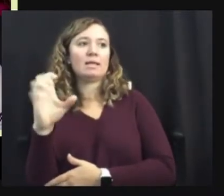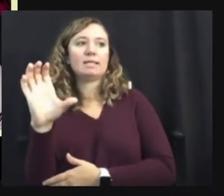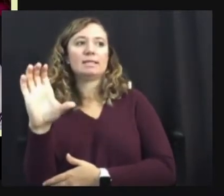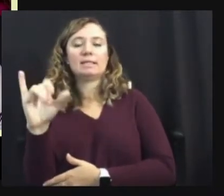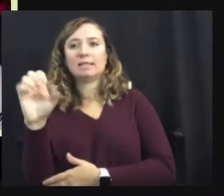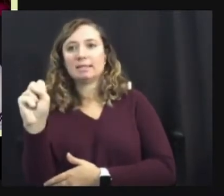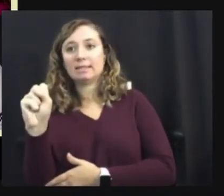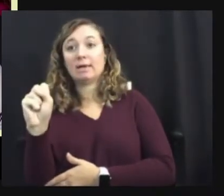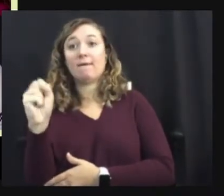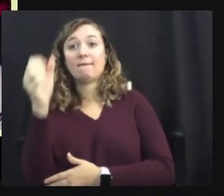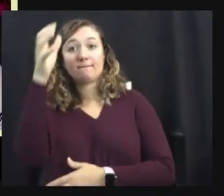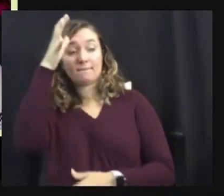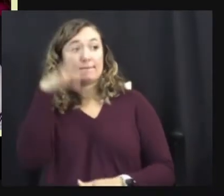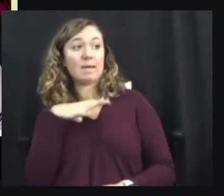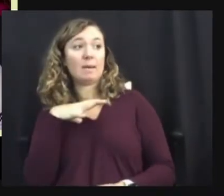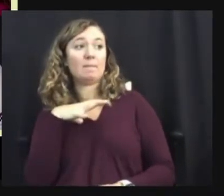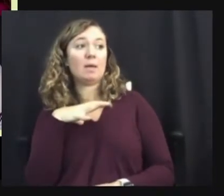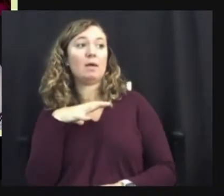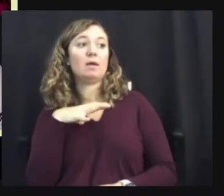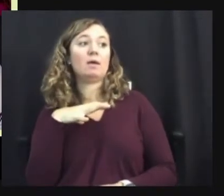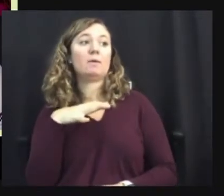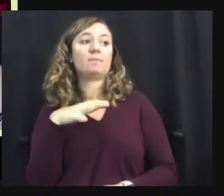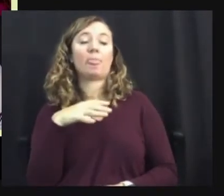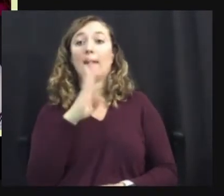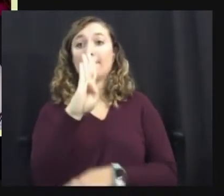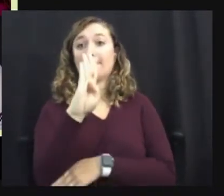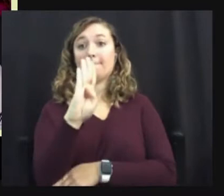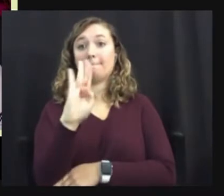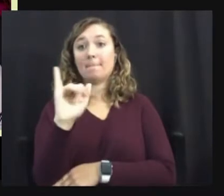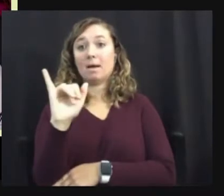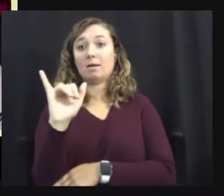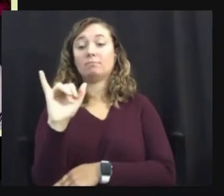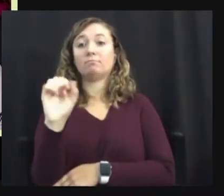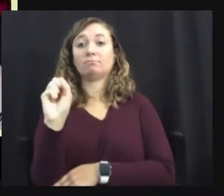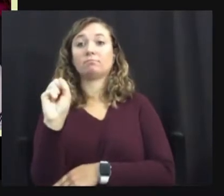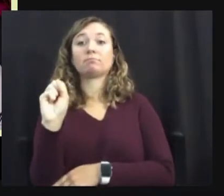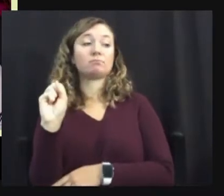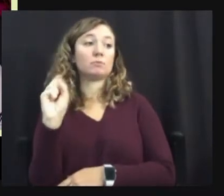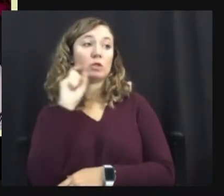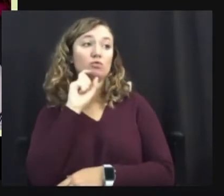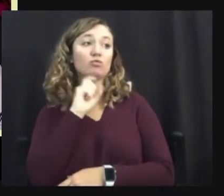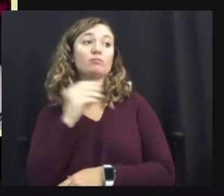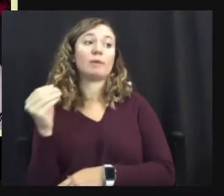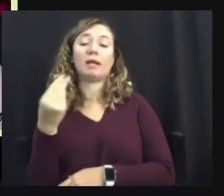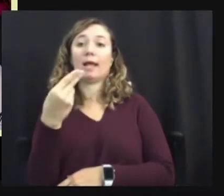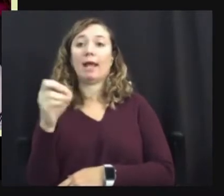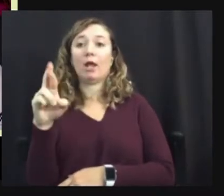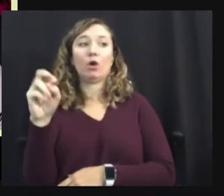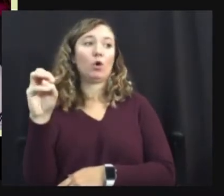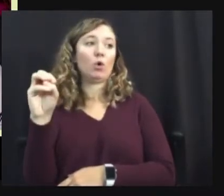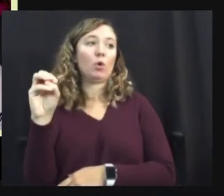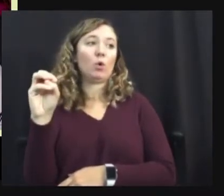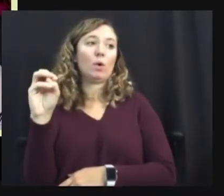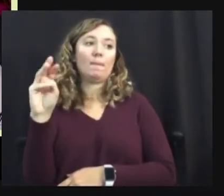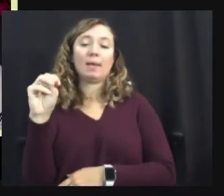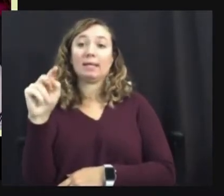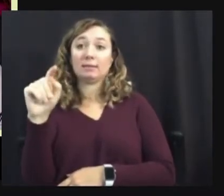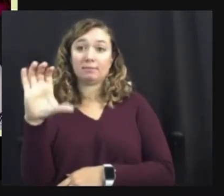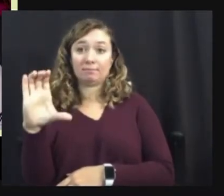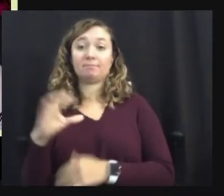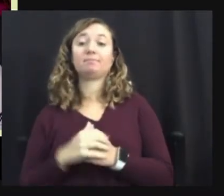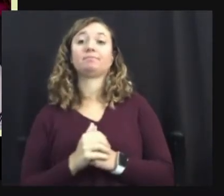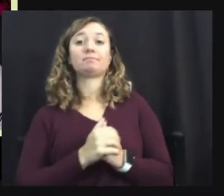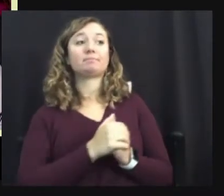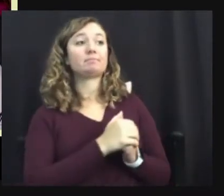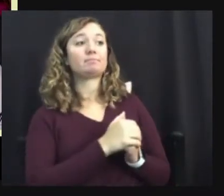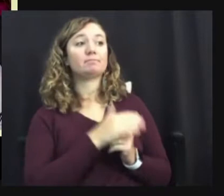her and I'm bisexual, heteroromantic. So those are some identities that I bring in with me today. And I, I